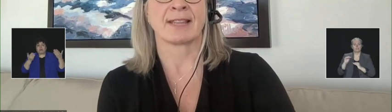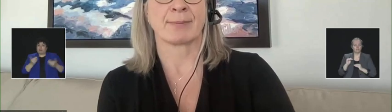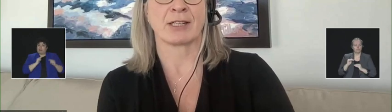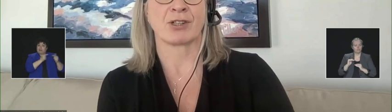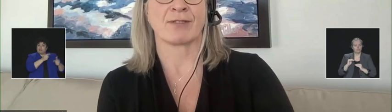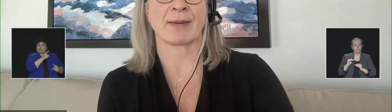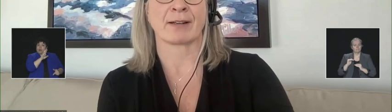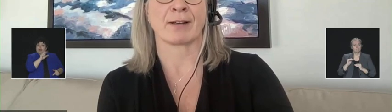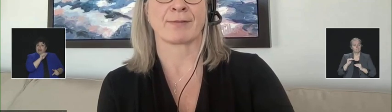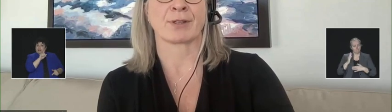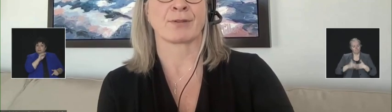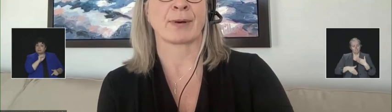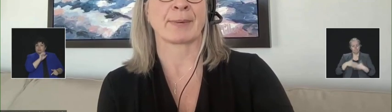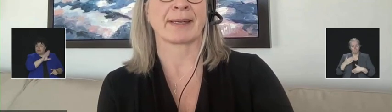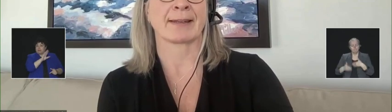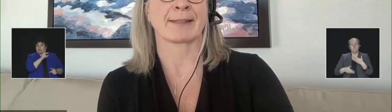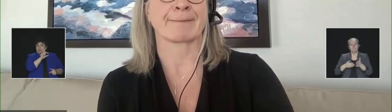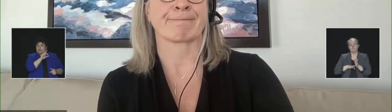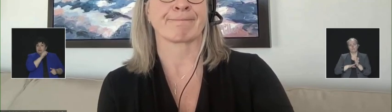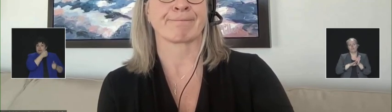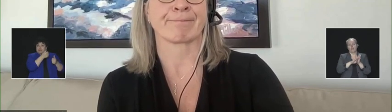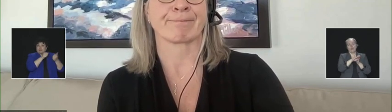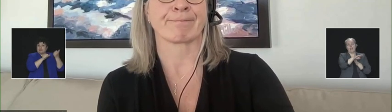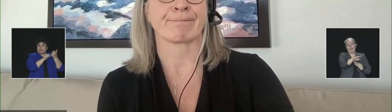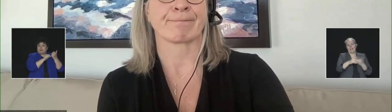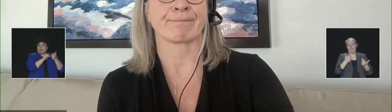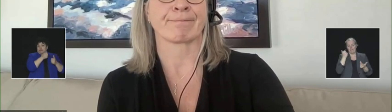Adams, Deputy Chief Medical Officer of Public Health.